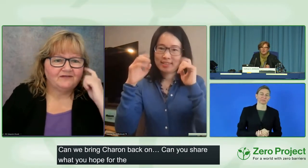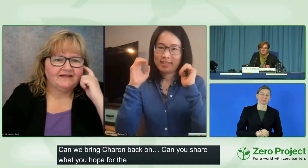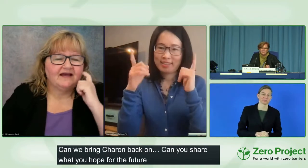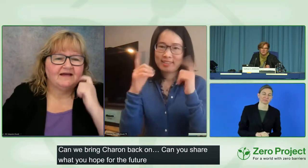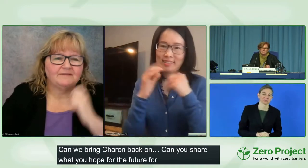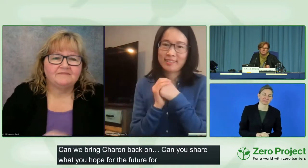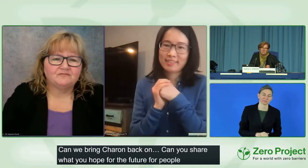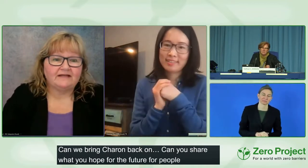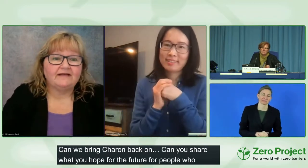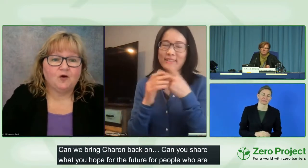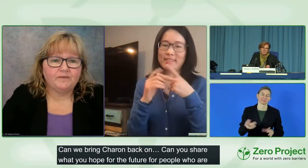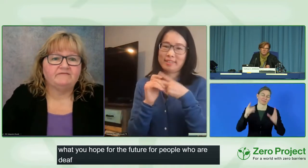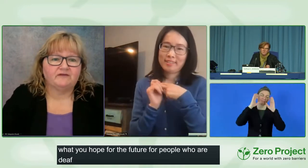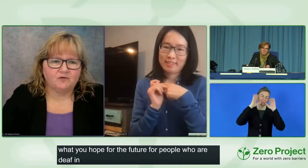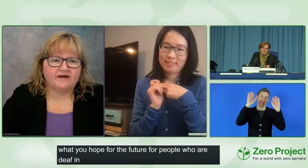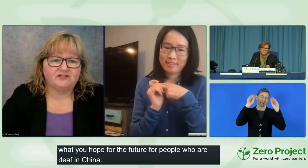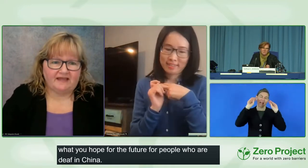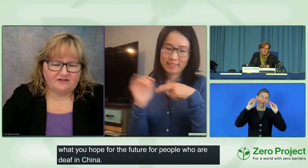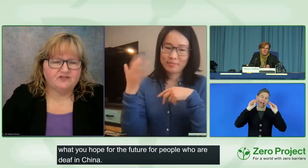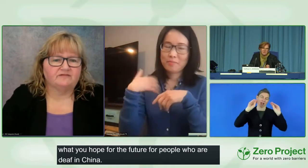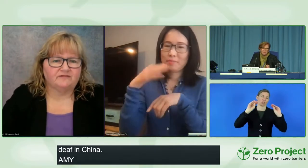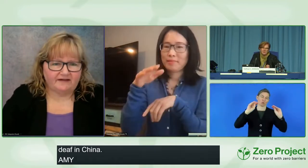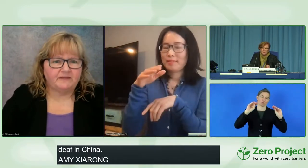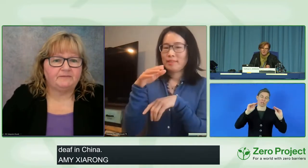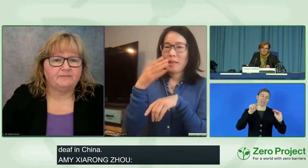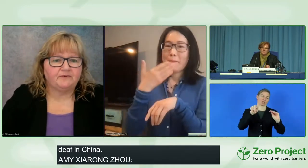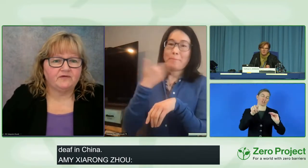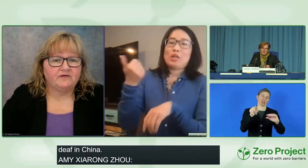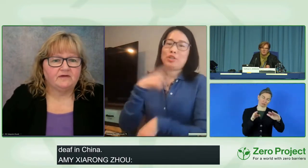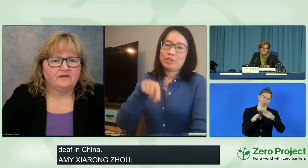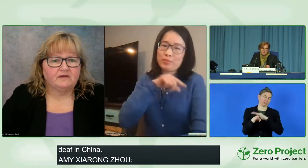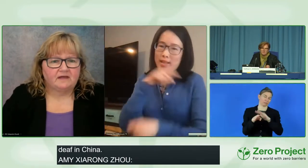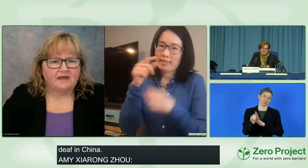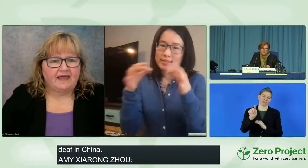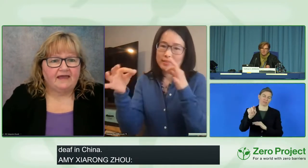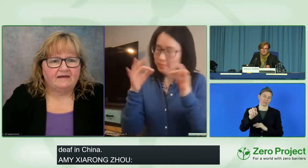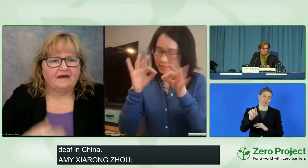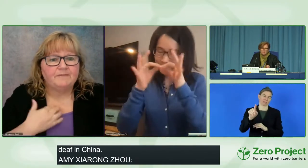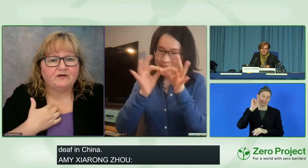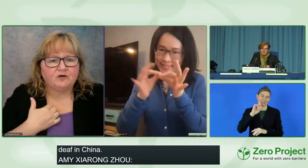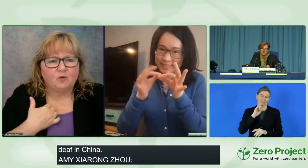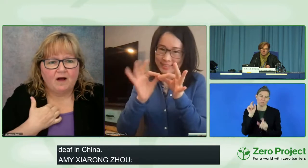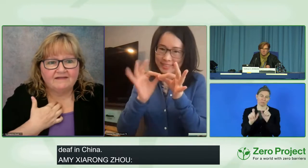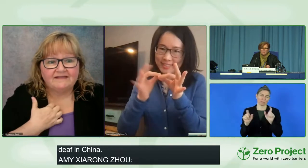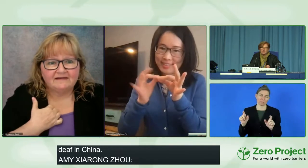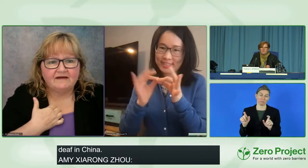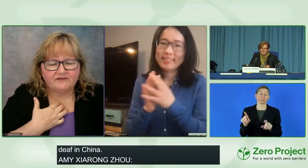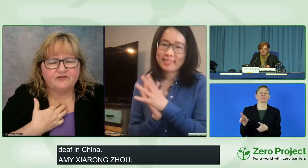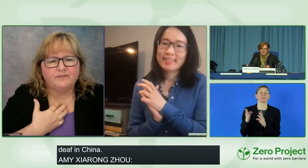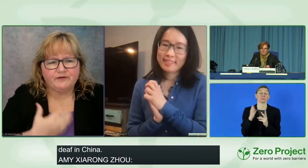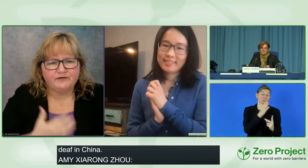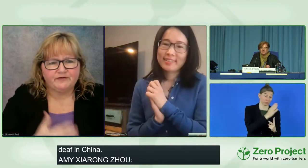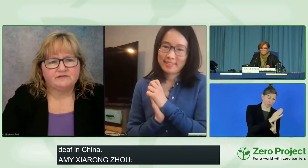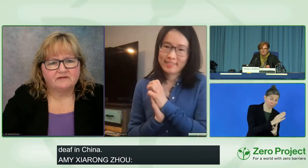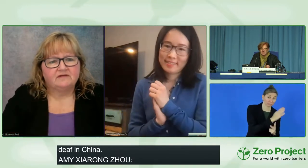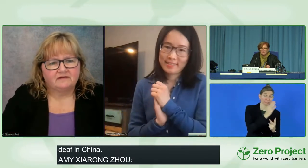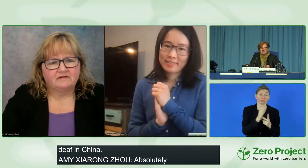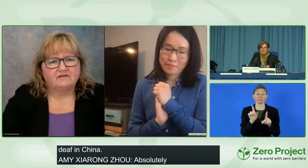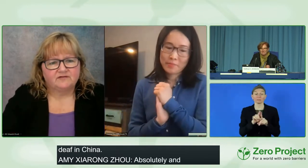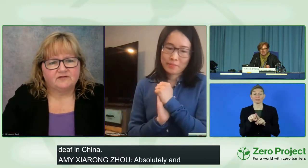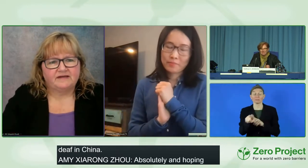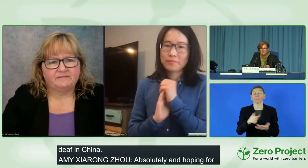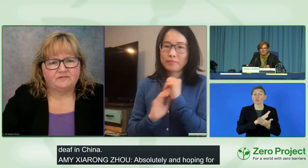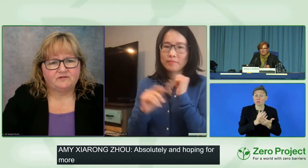Absolutely. I'm really hoping for more education for deaf people, and a better quality of interpreters.